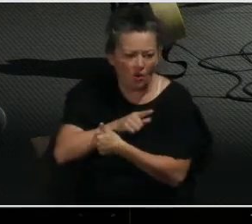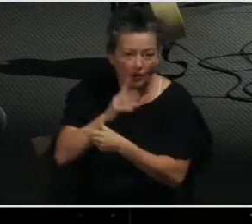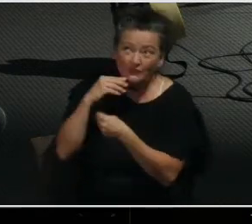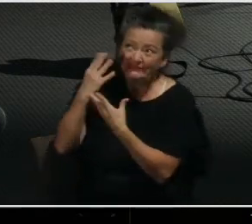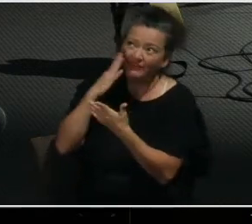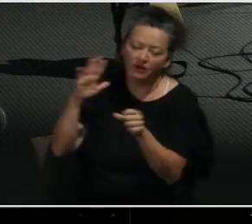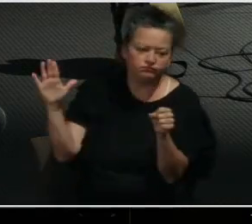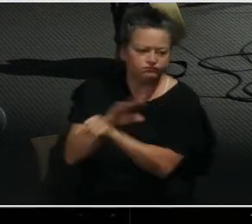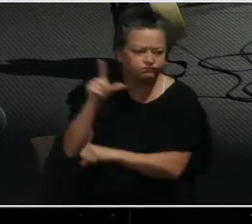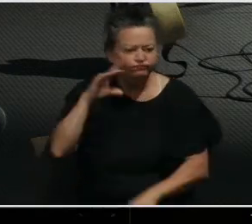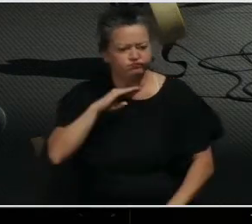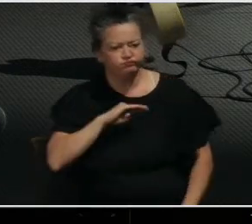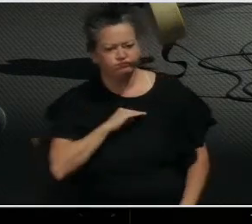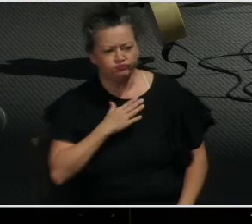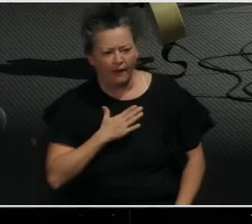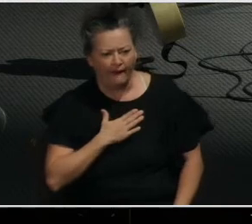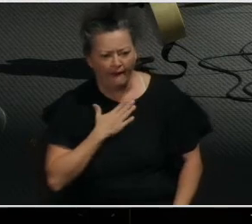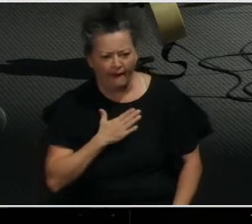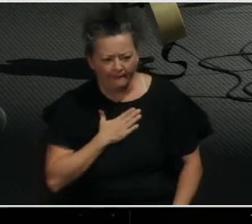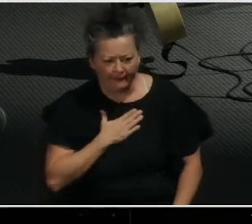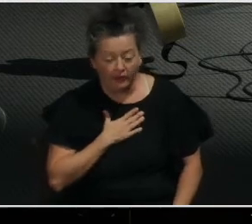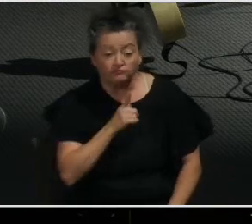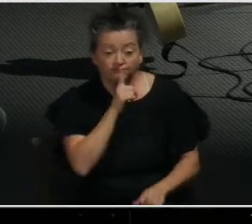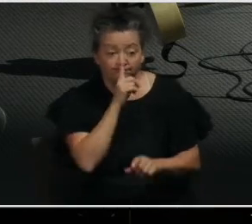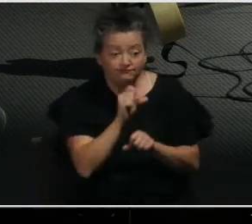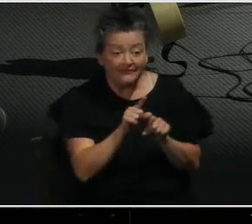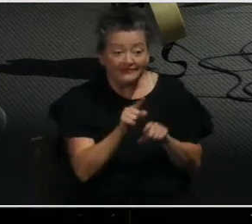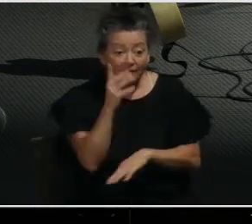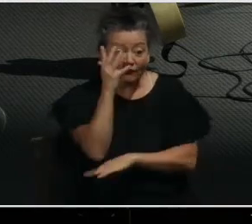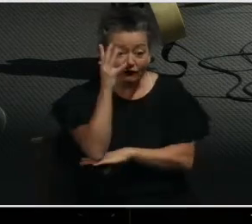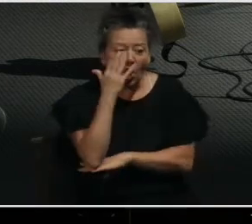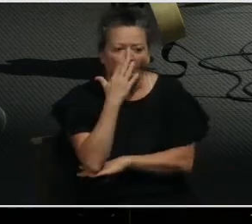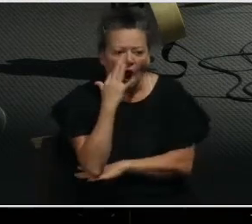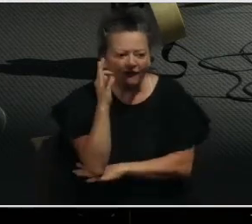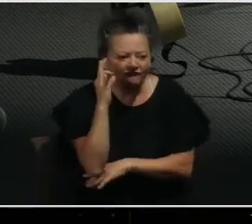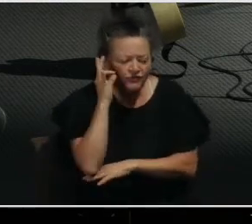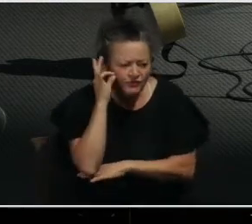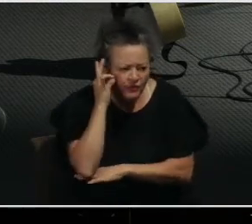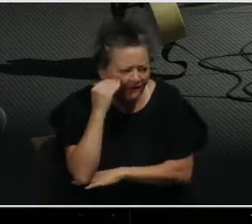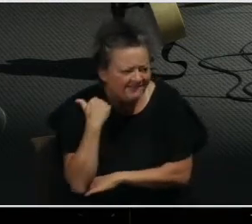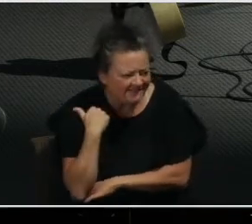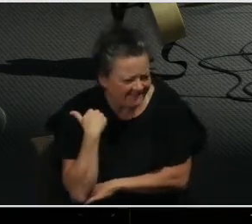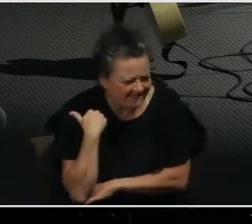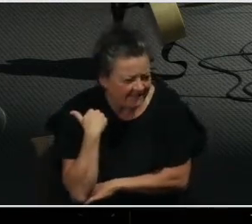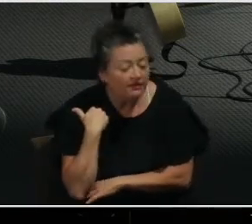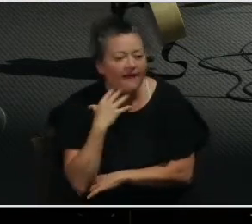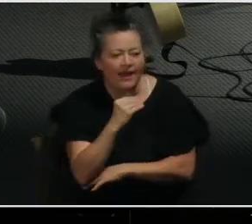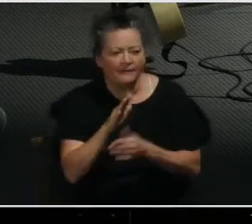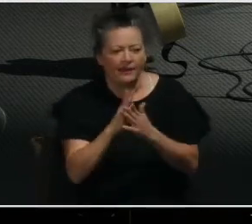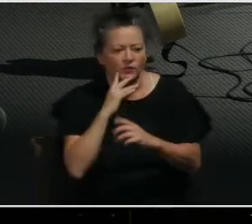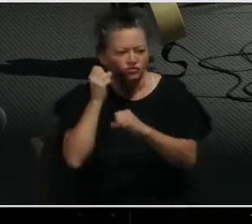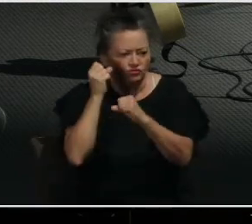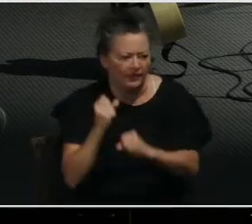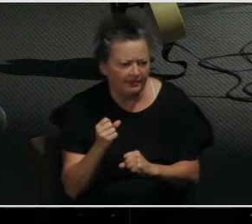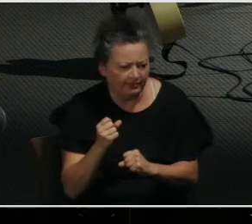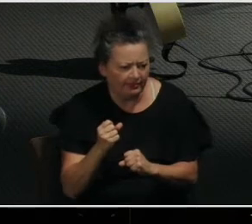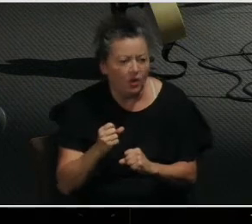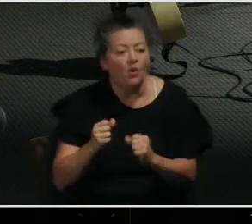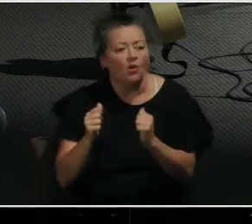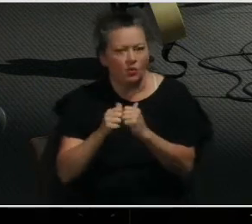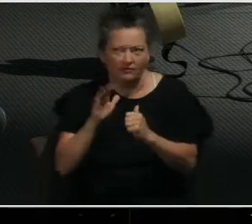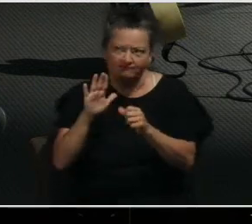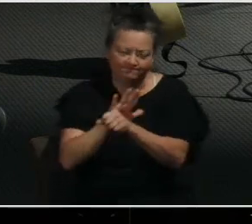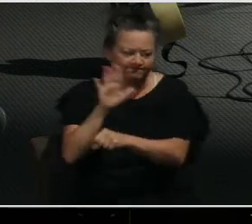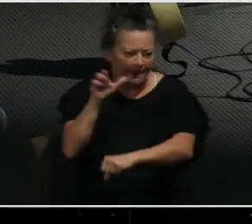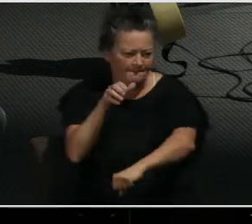bearing fruit in every good work and increasing in the knowledge of God, being strengthened with all power according to His